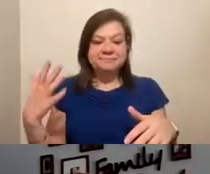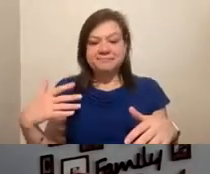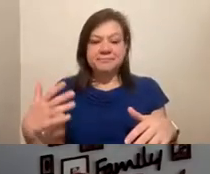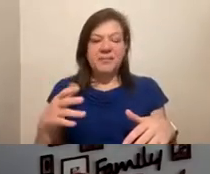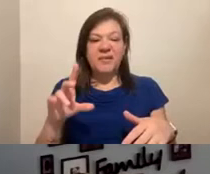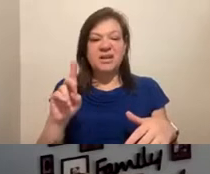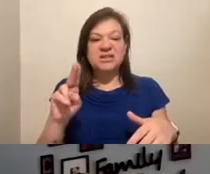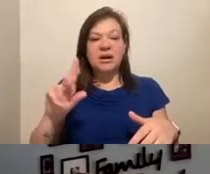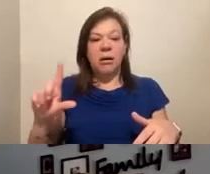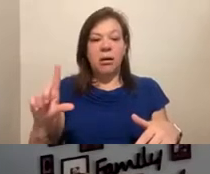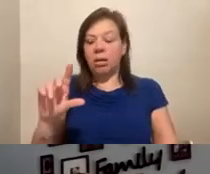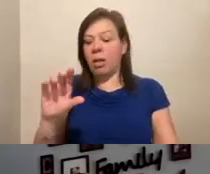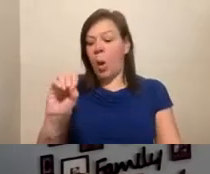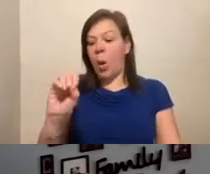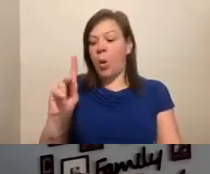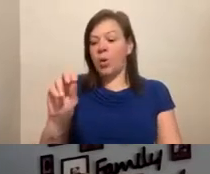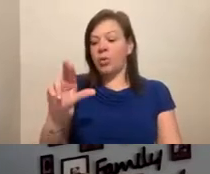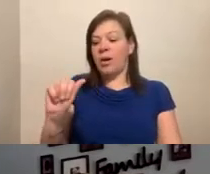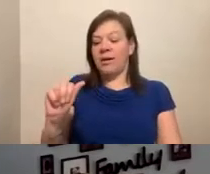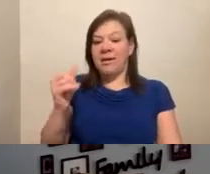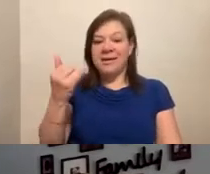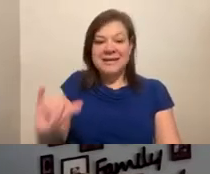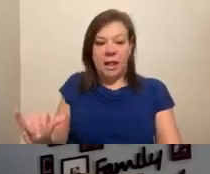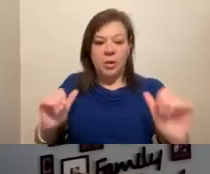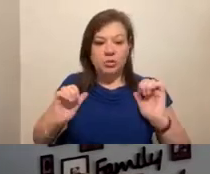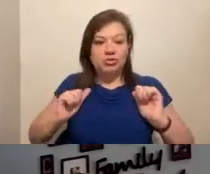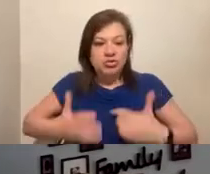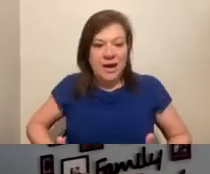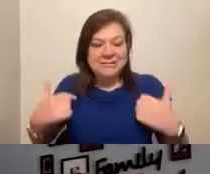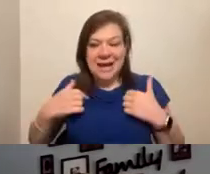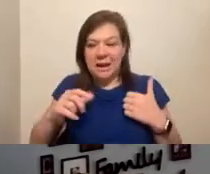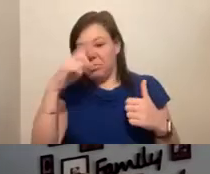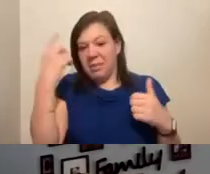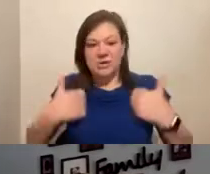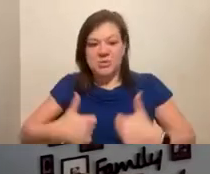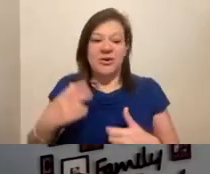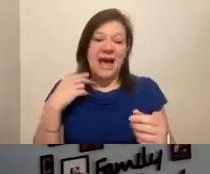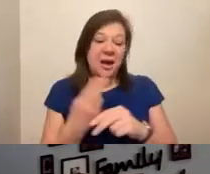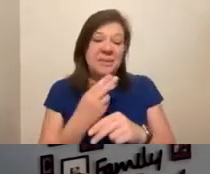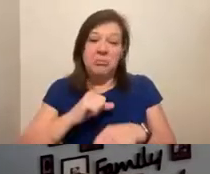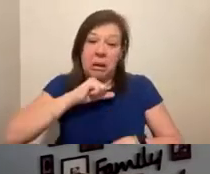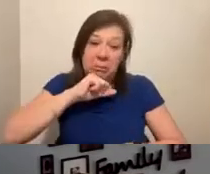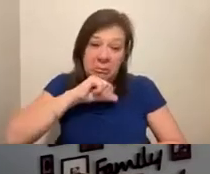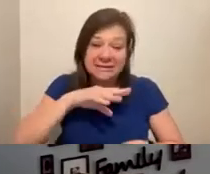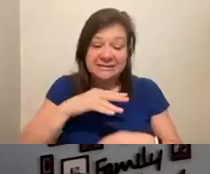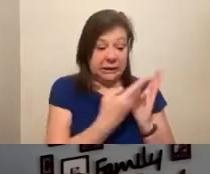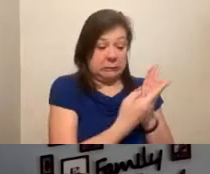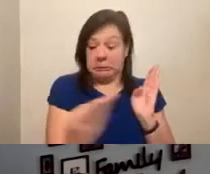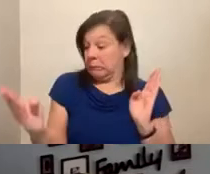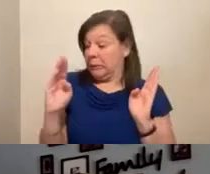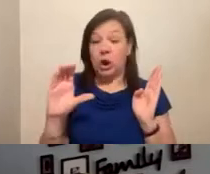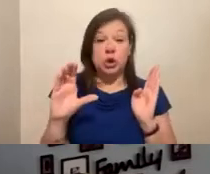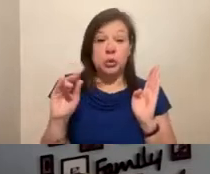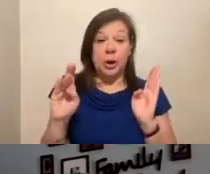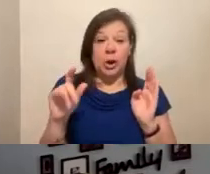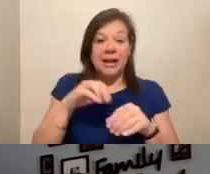dull yellow ochre colored dress and a black sweater. And I'm coming to you from my very messy cubicle at MoMA, hence the blurring of the